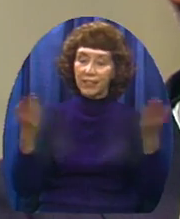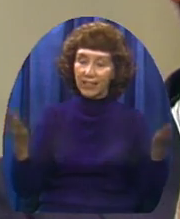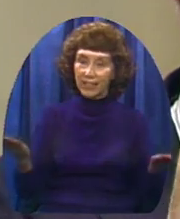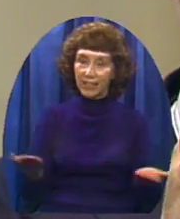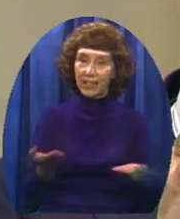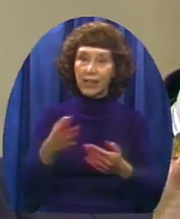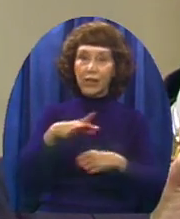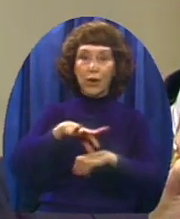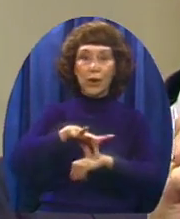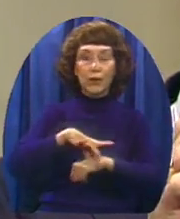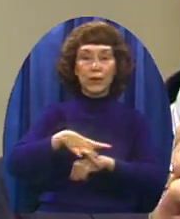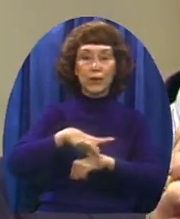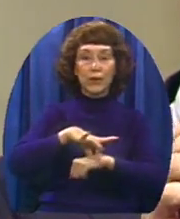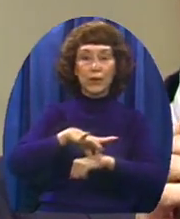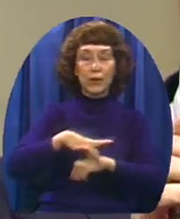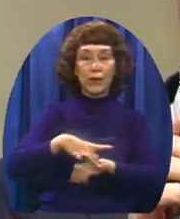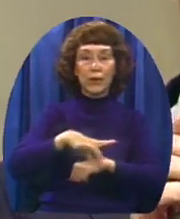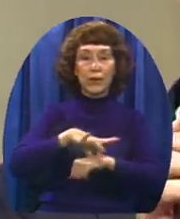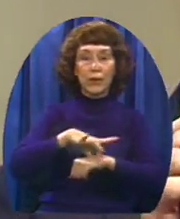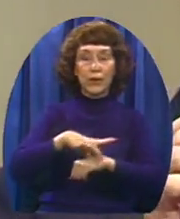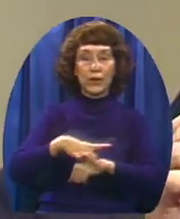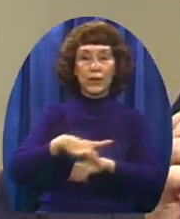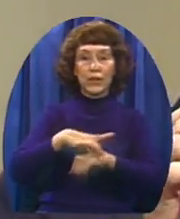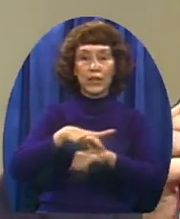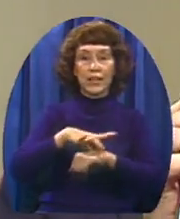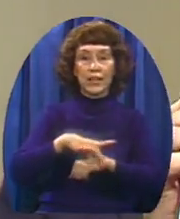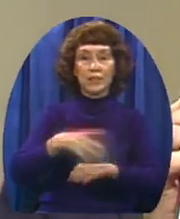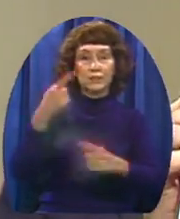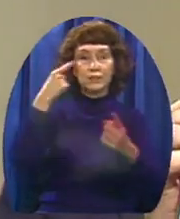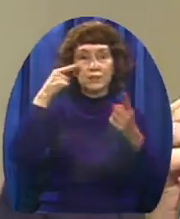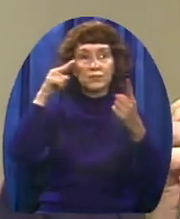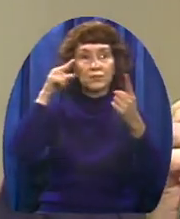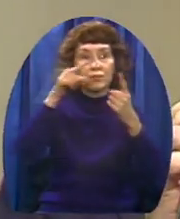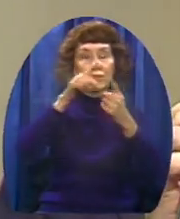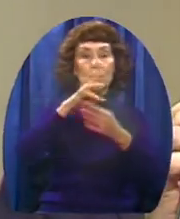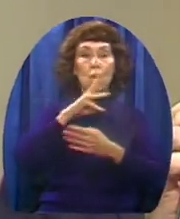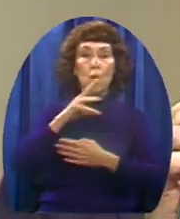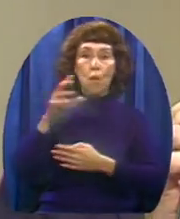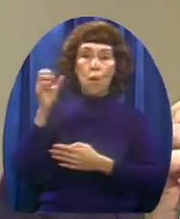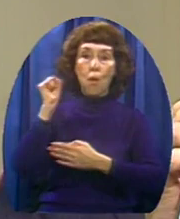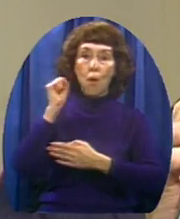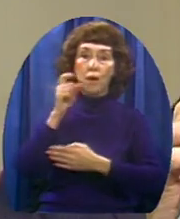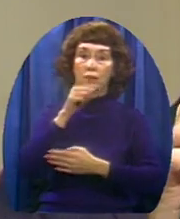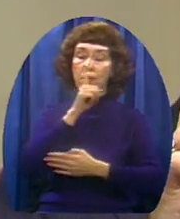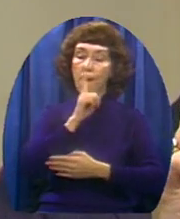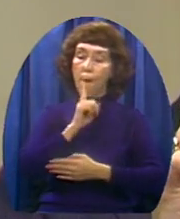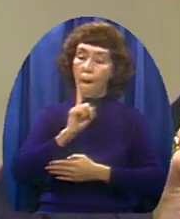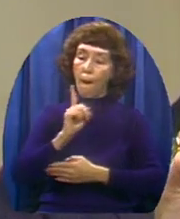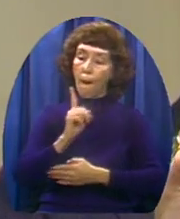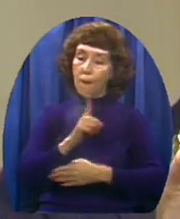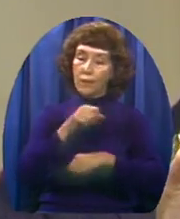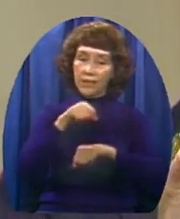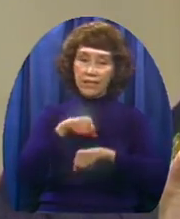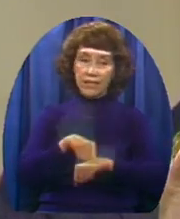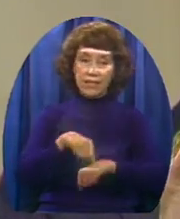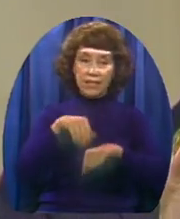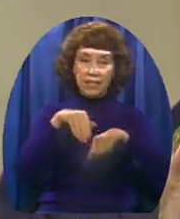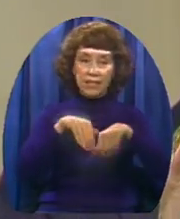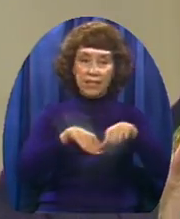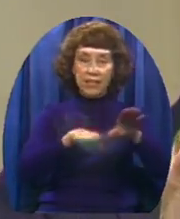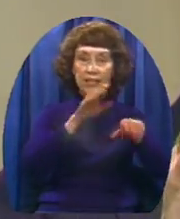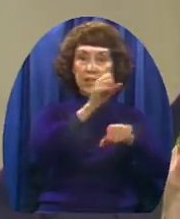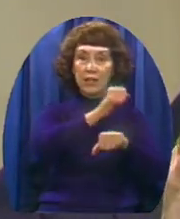Was that lonely hill of Golgotha